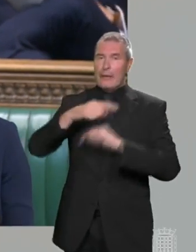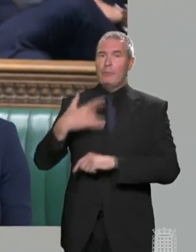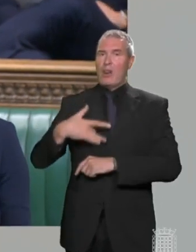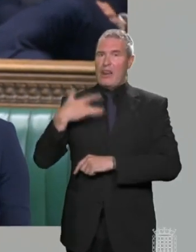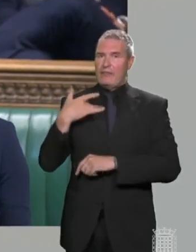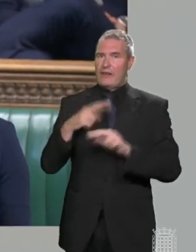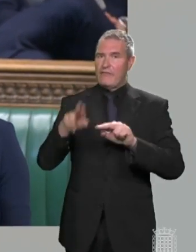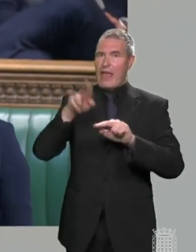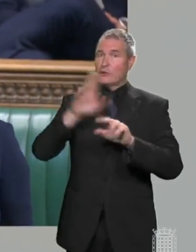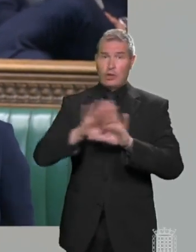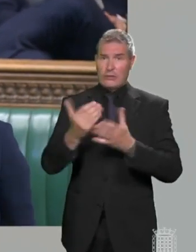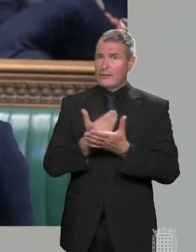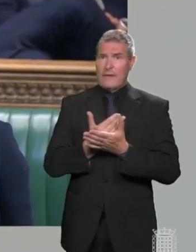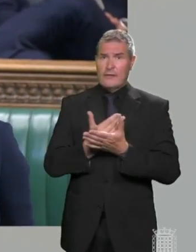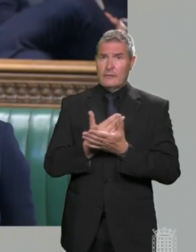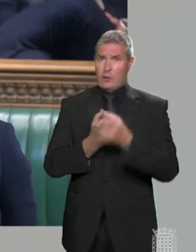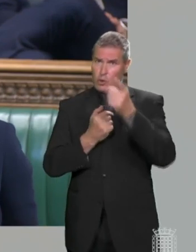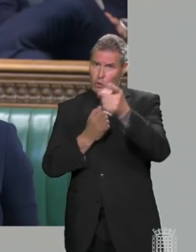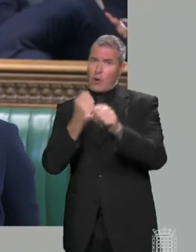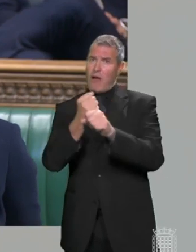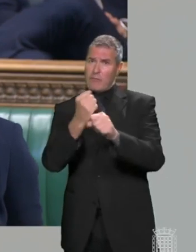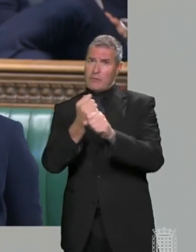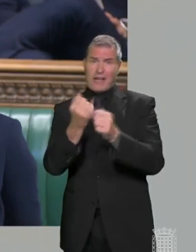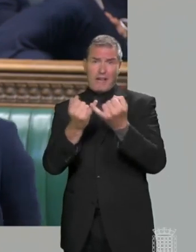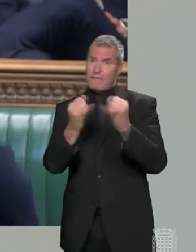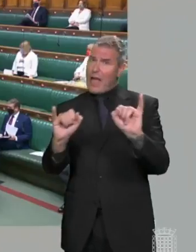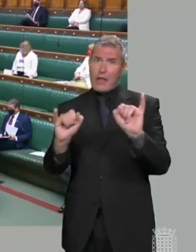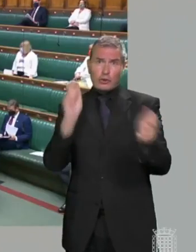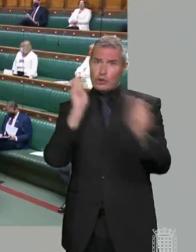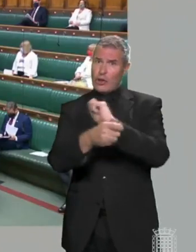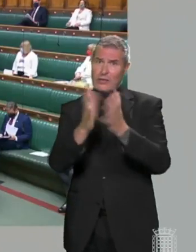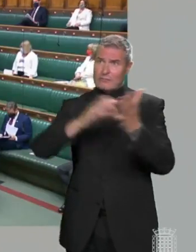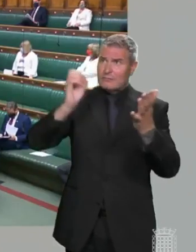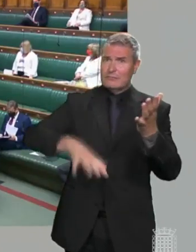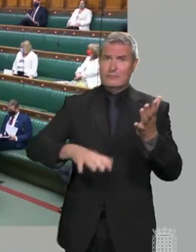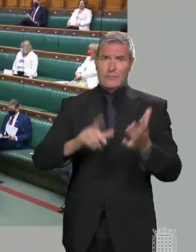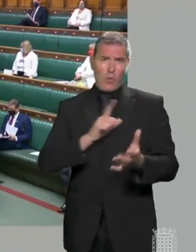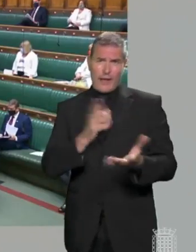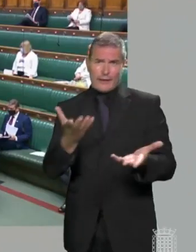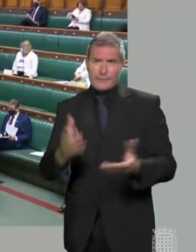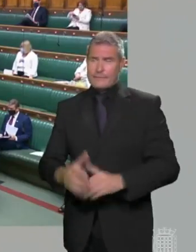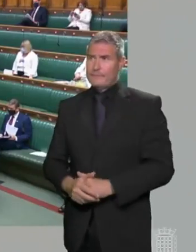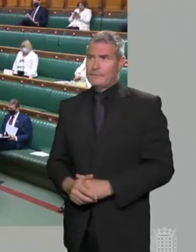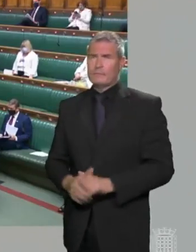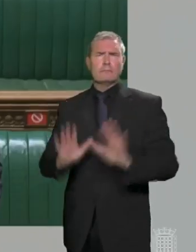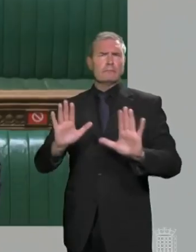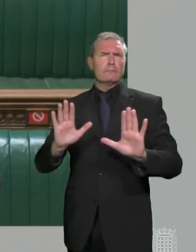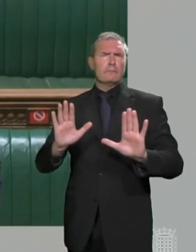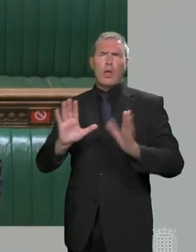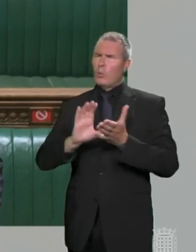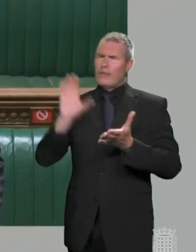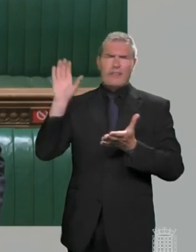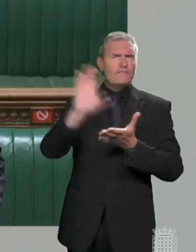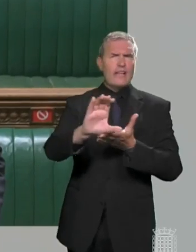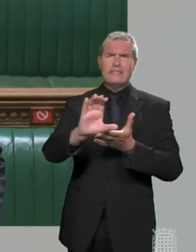in unsafe flats and his government has failed to end the cladding scandal? Mr Speaker, we have invested massively in removing